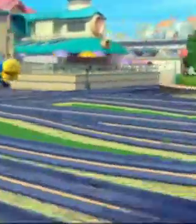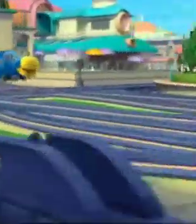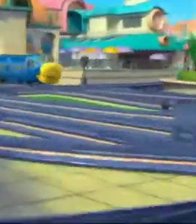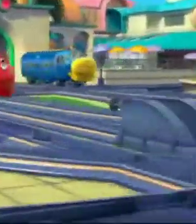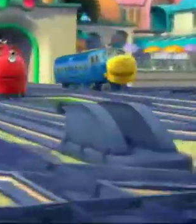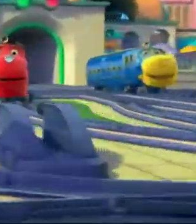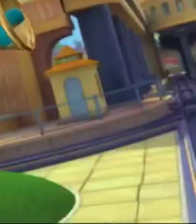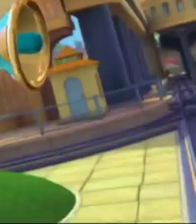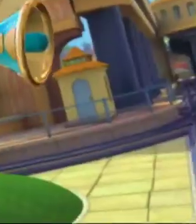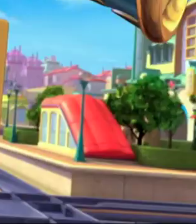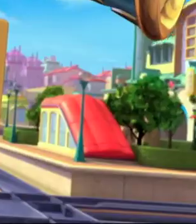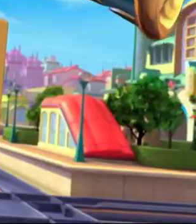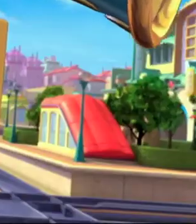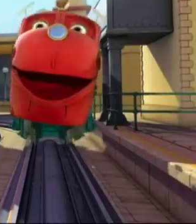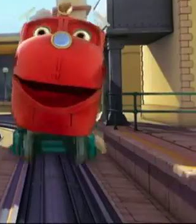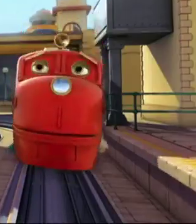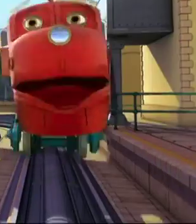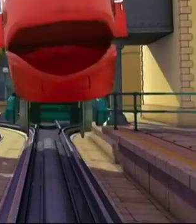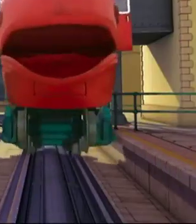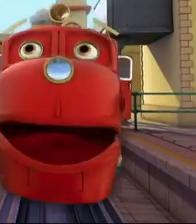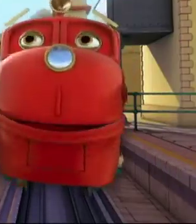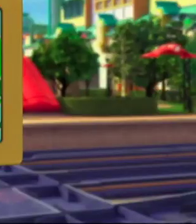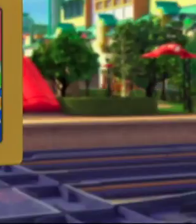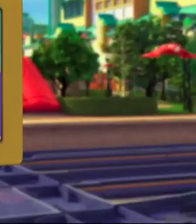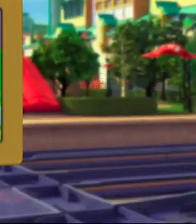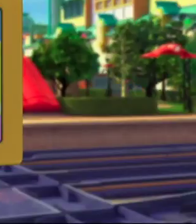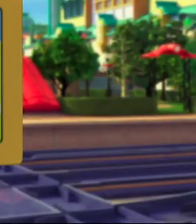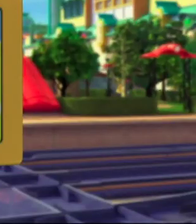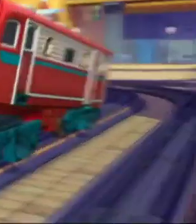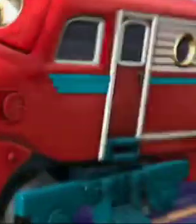Chuggington! BackQuest!